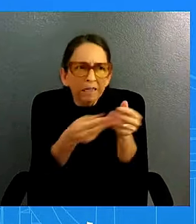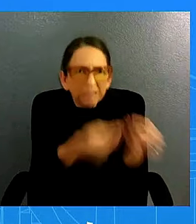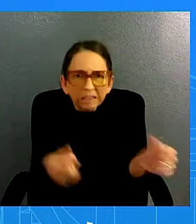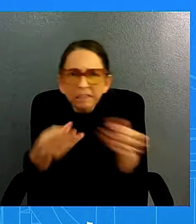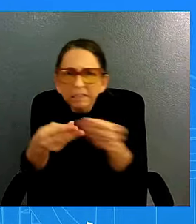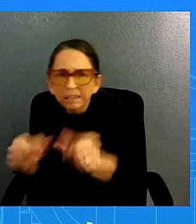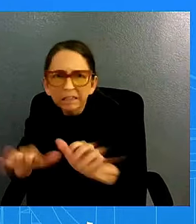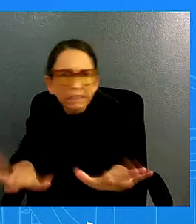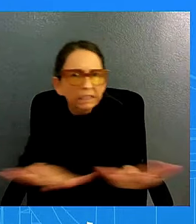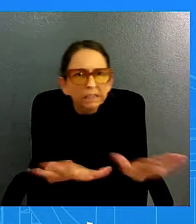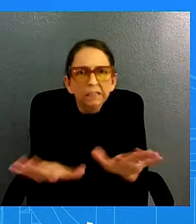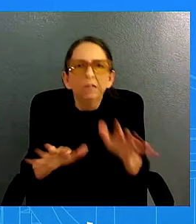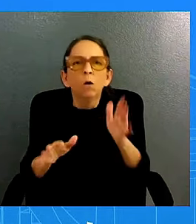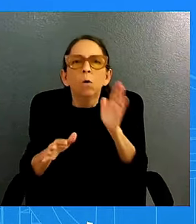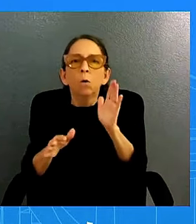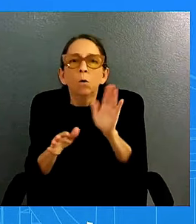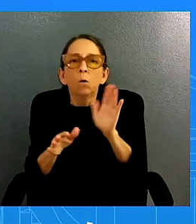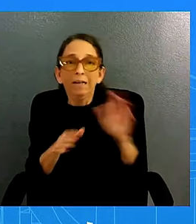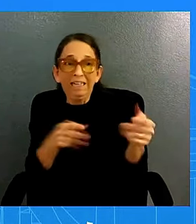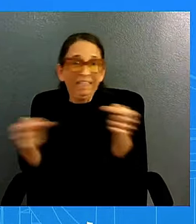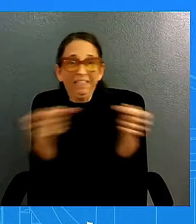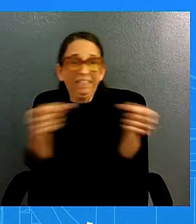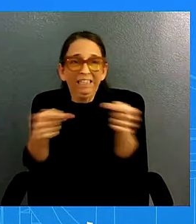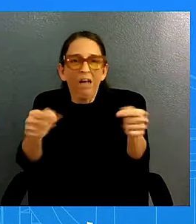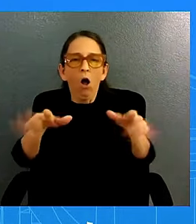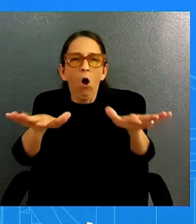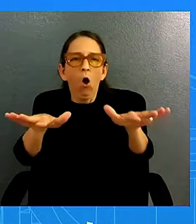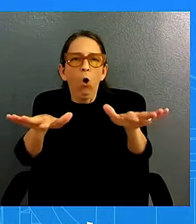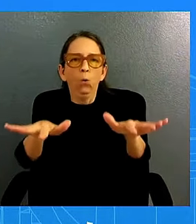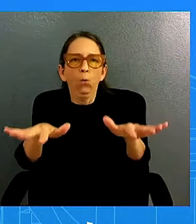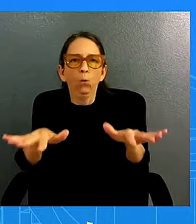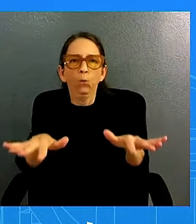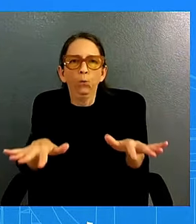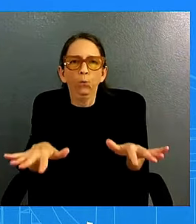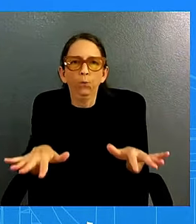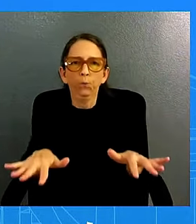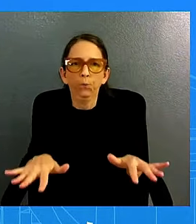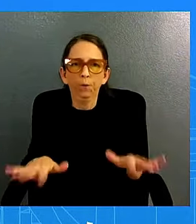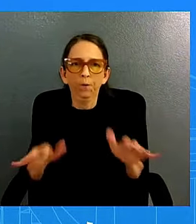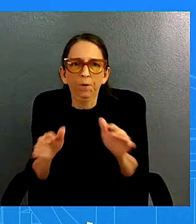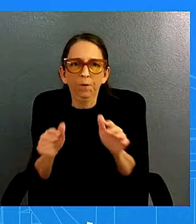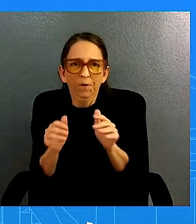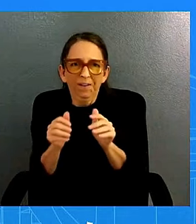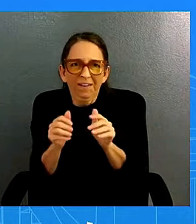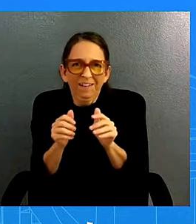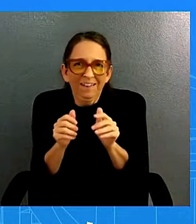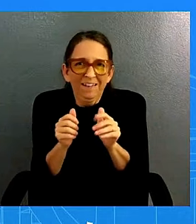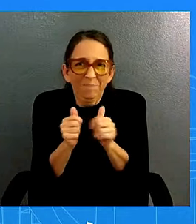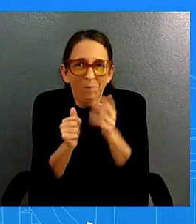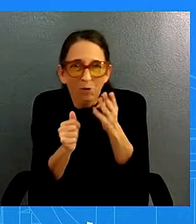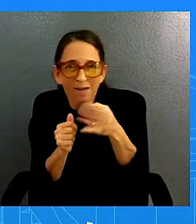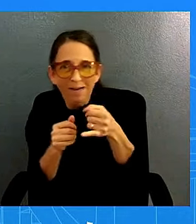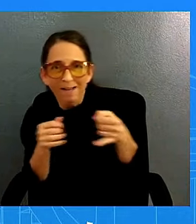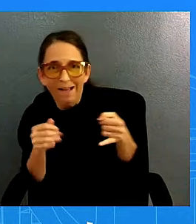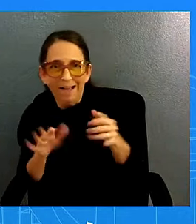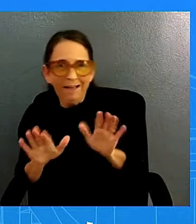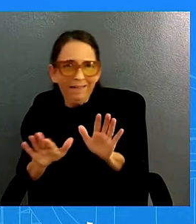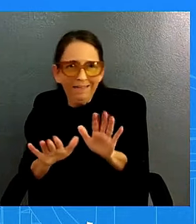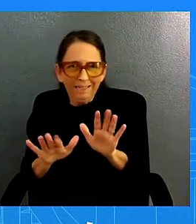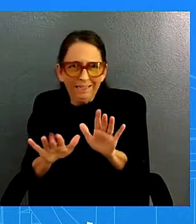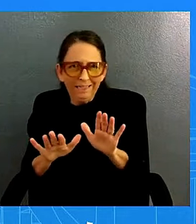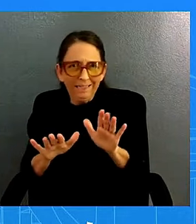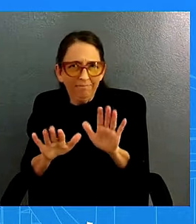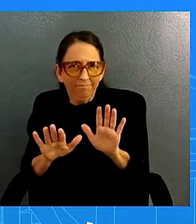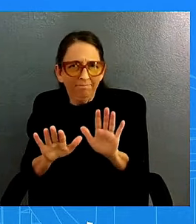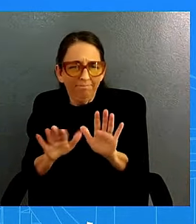uh uh along the blue line so that's something that we're going to continue to do i don't have a a chart here to say what is